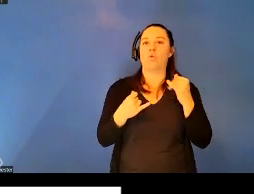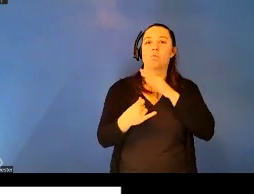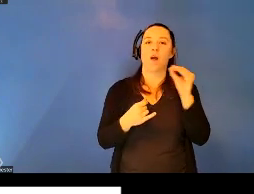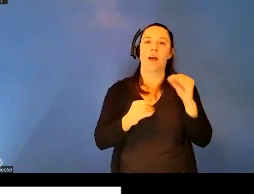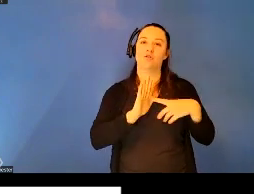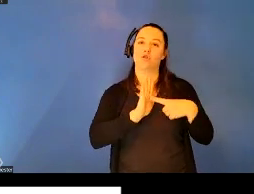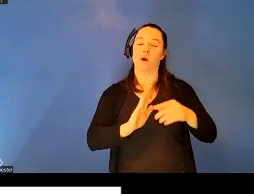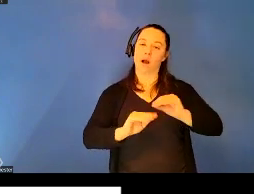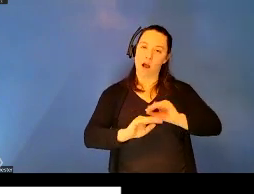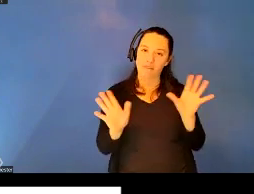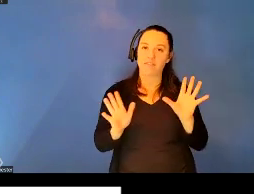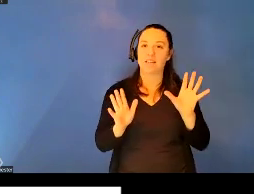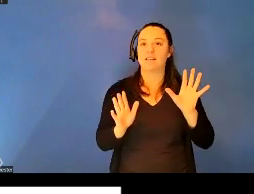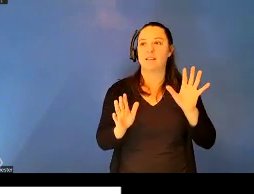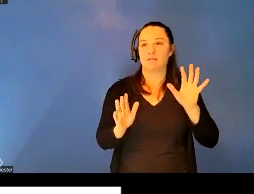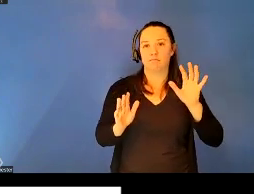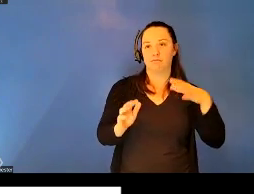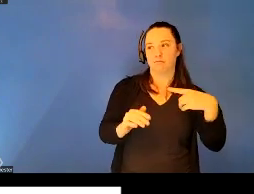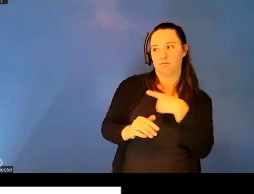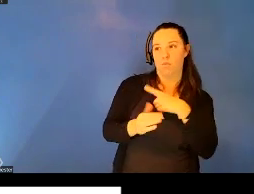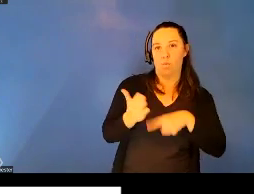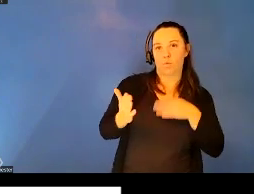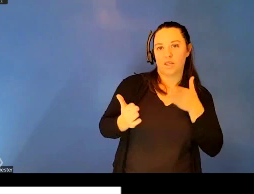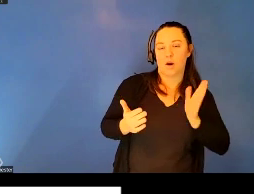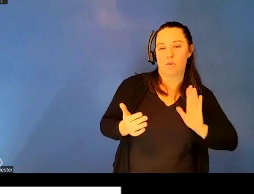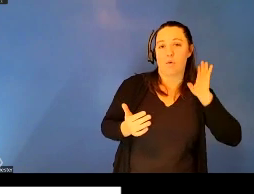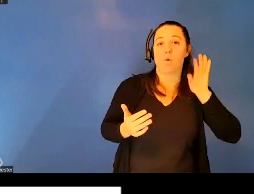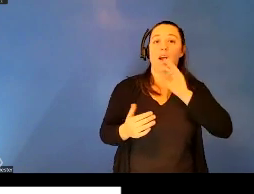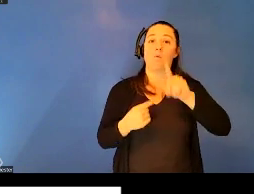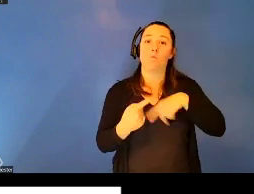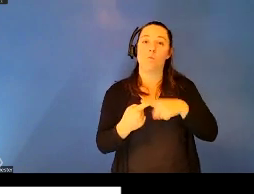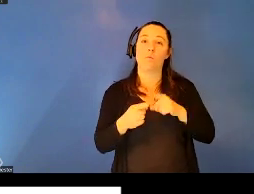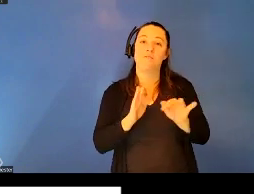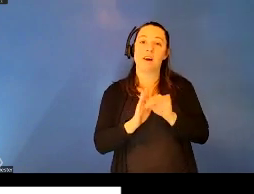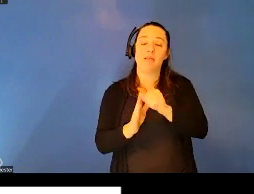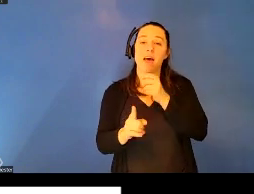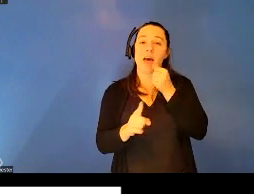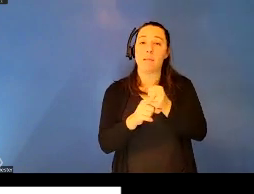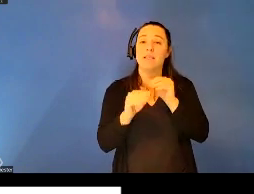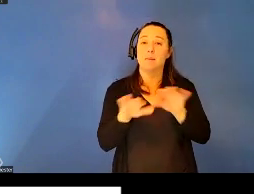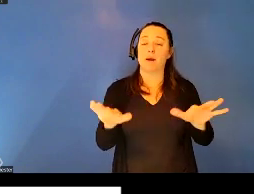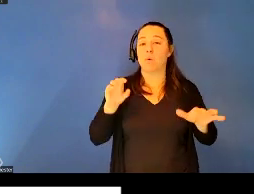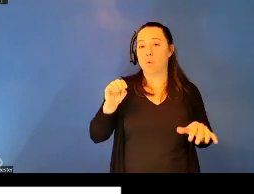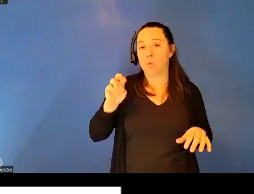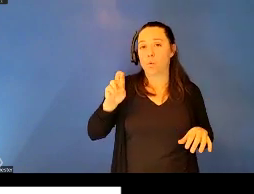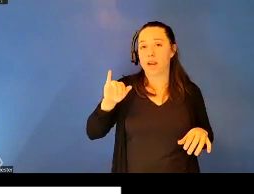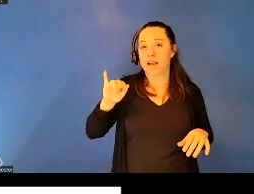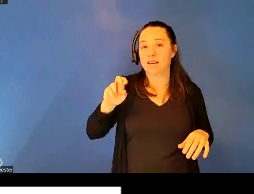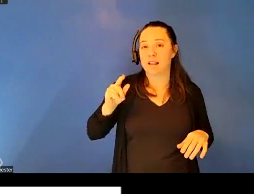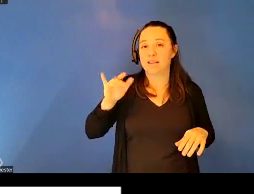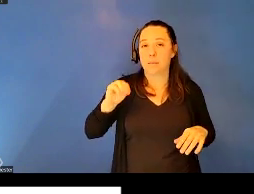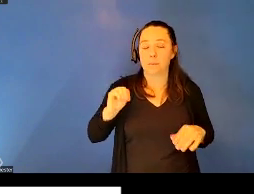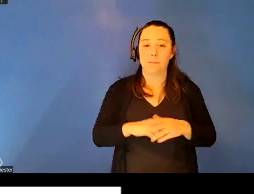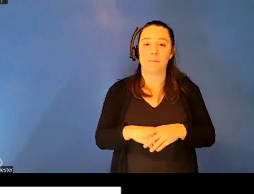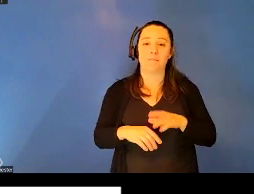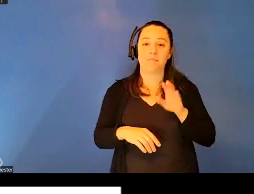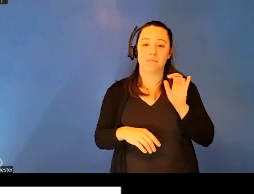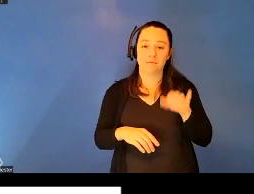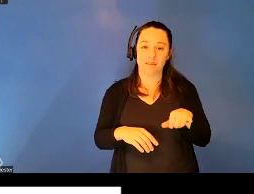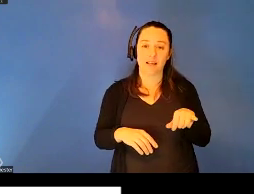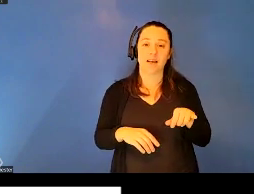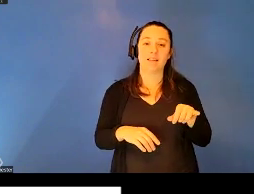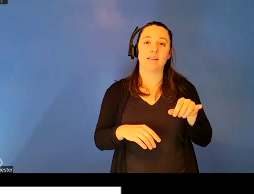And as we find the endurance of epidemic orientalism, that discursive framework that, like a shadow, is cast upon global